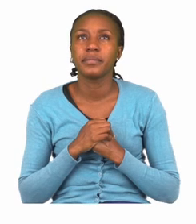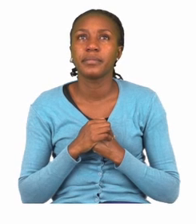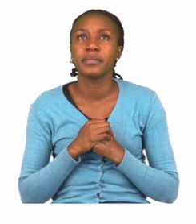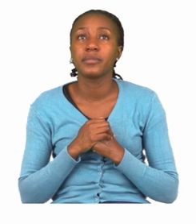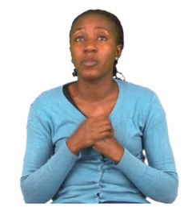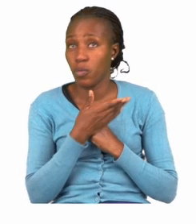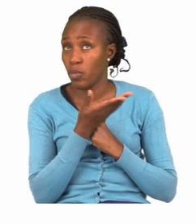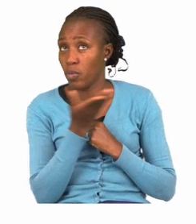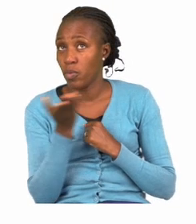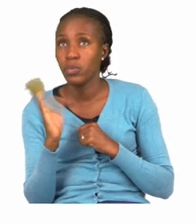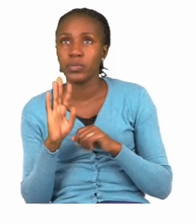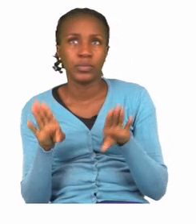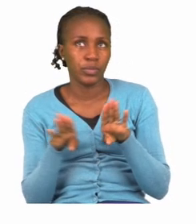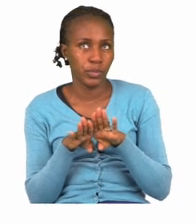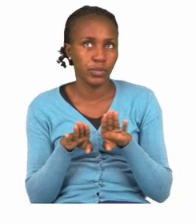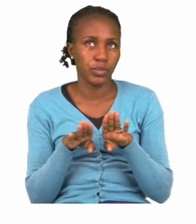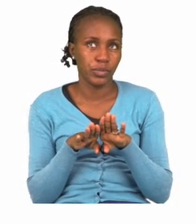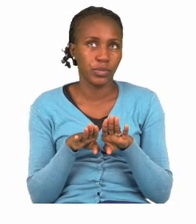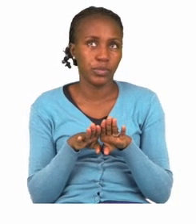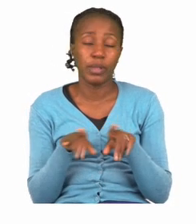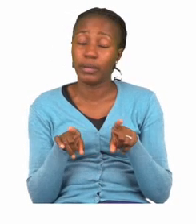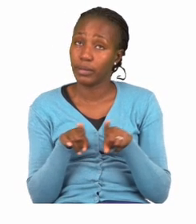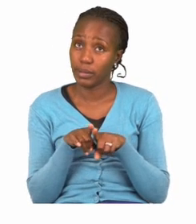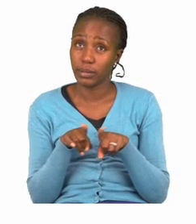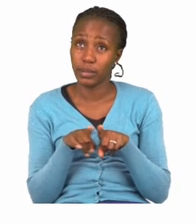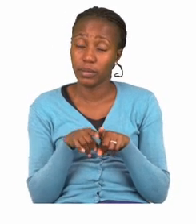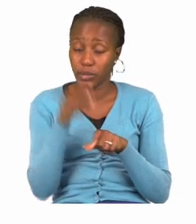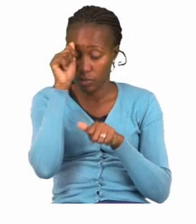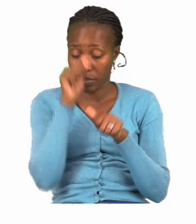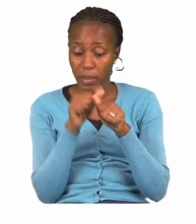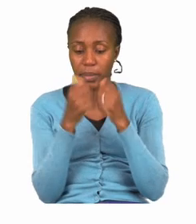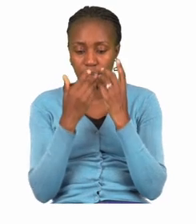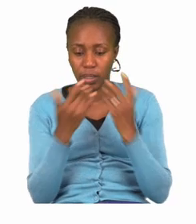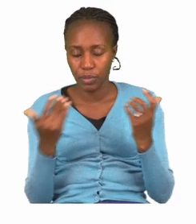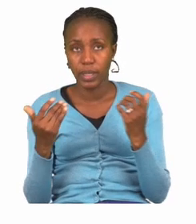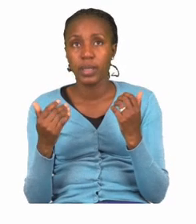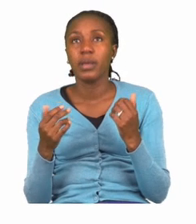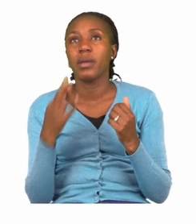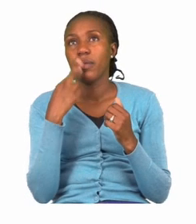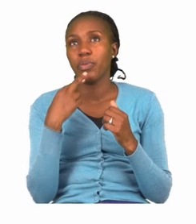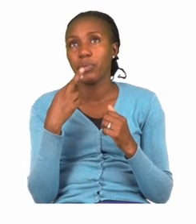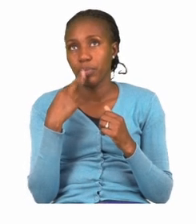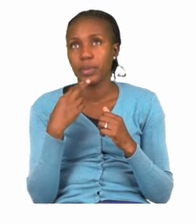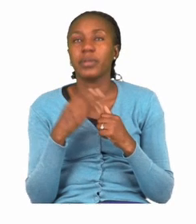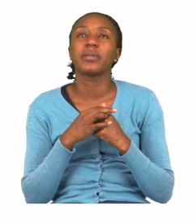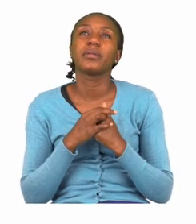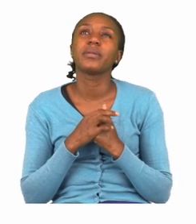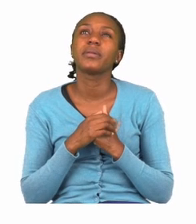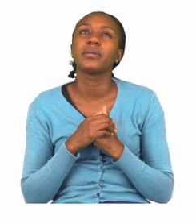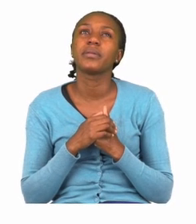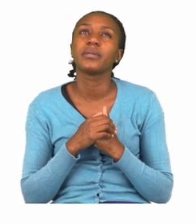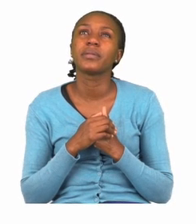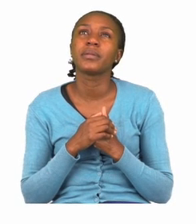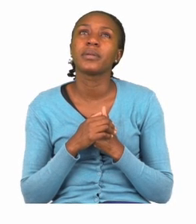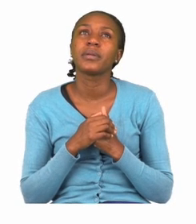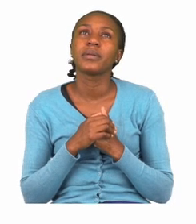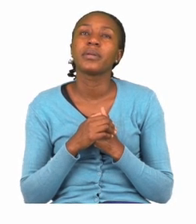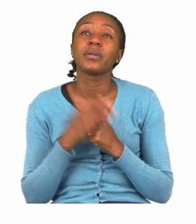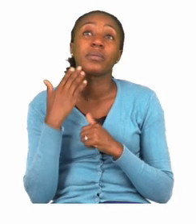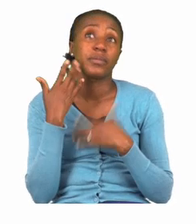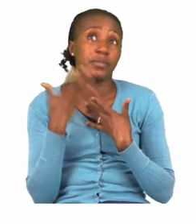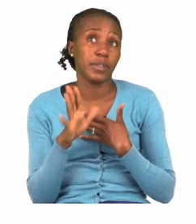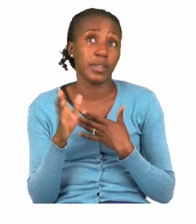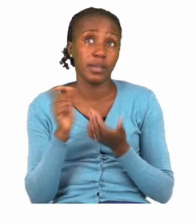all the numbers in the popsicles and when you are done writing them in, you can go ahead and color